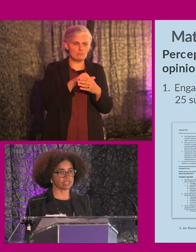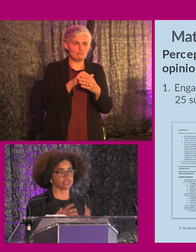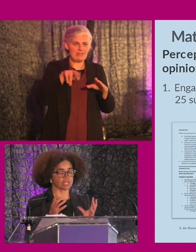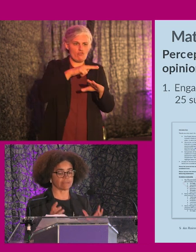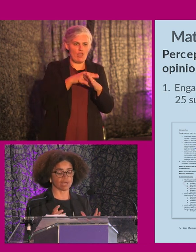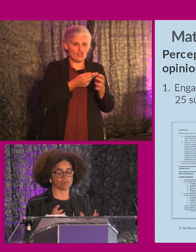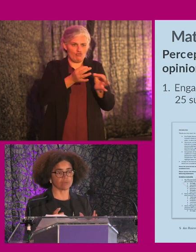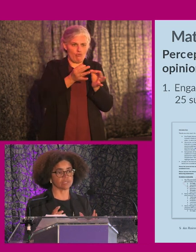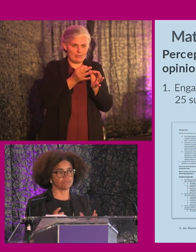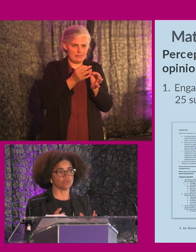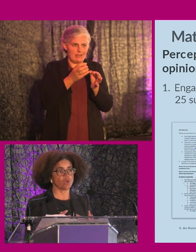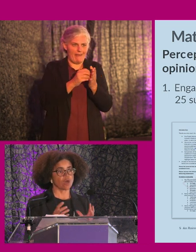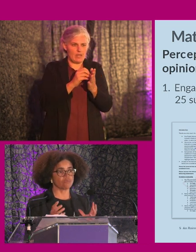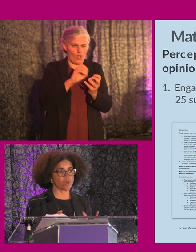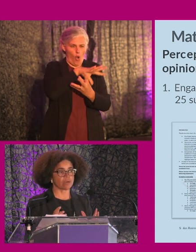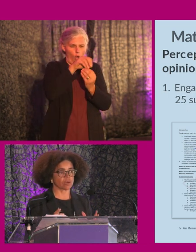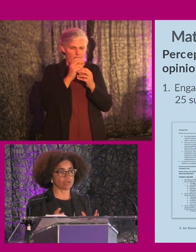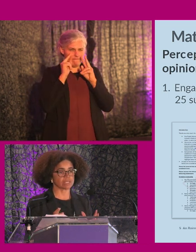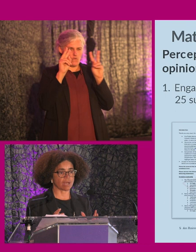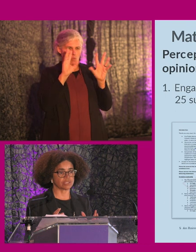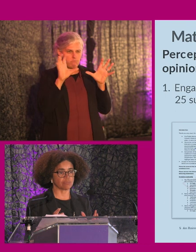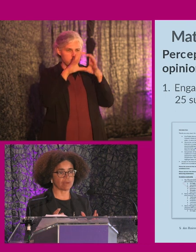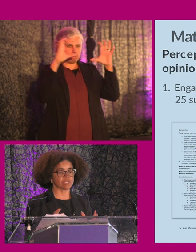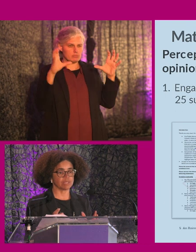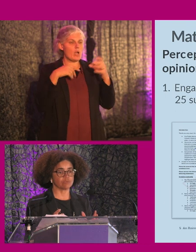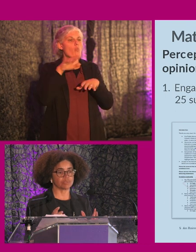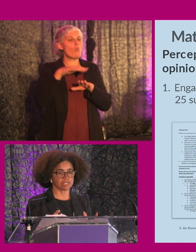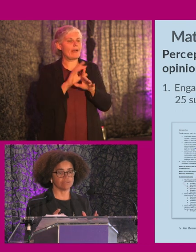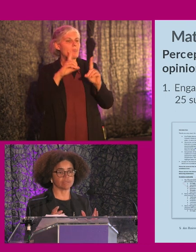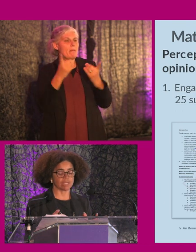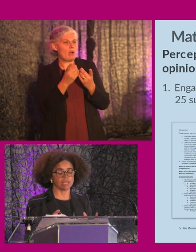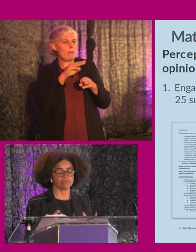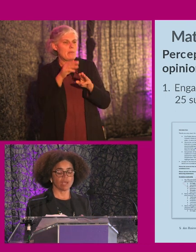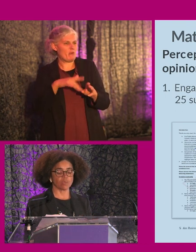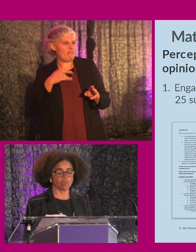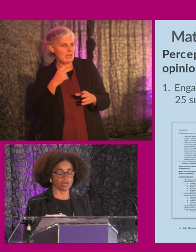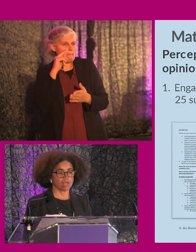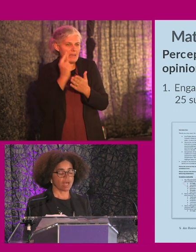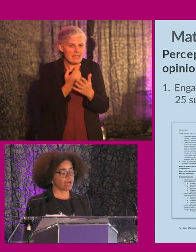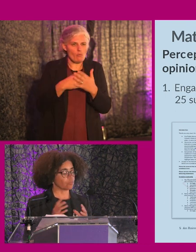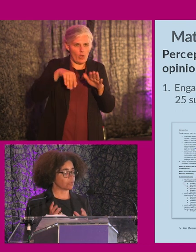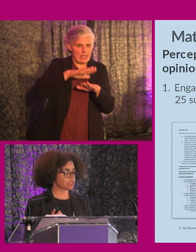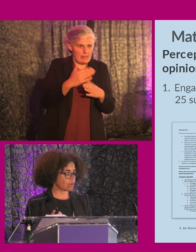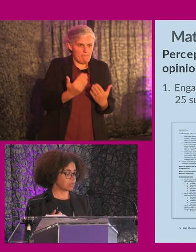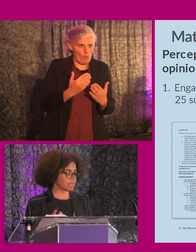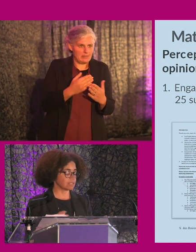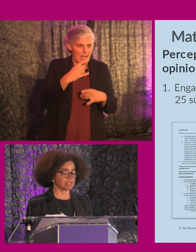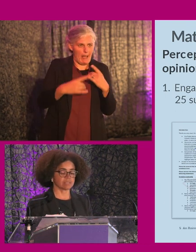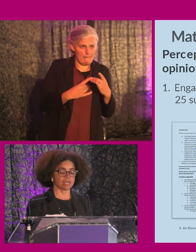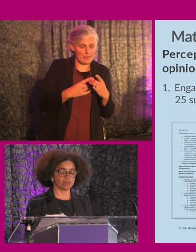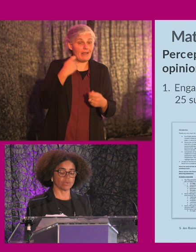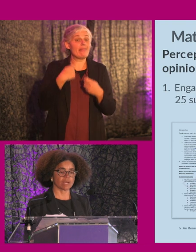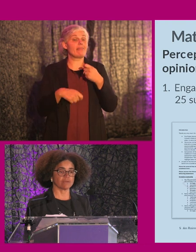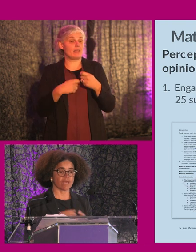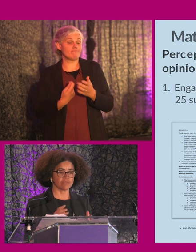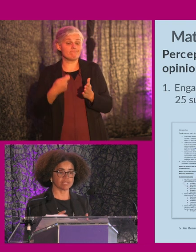strategies to get that rounded view of where across a large department people perceived and believed we were. Um, we also complemented this